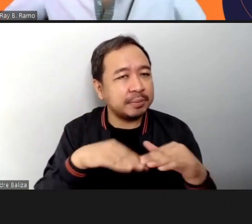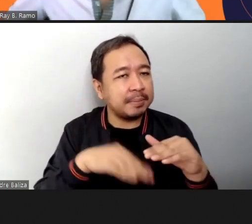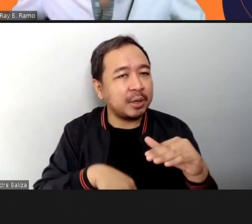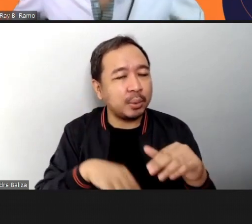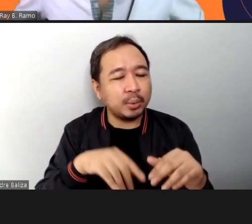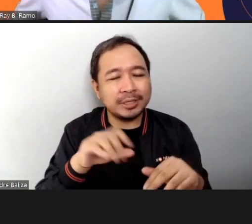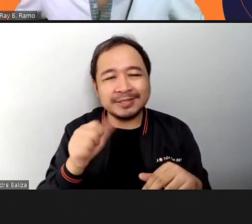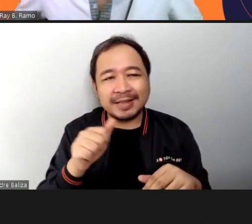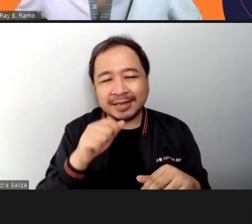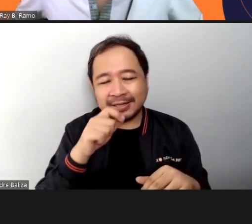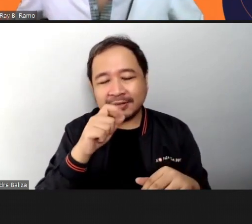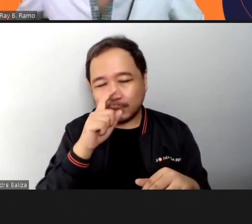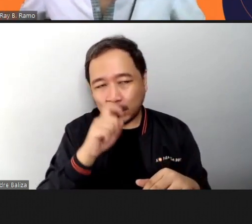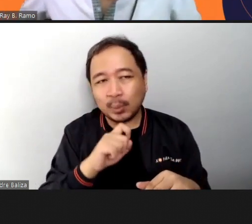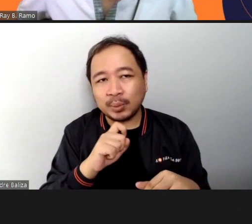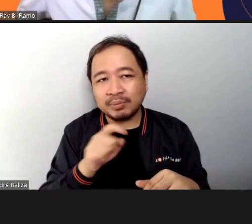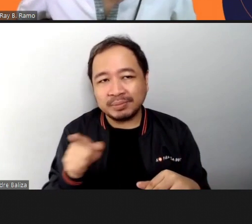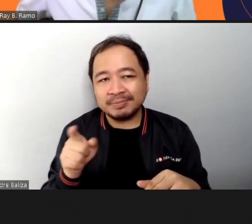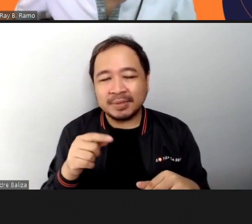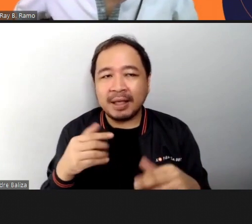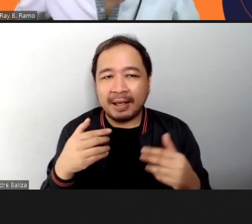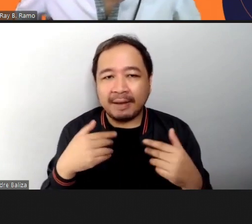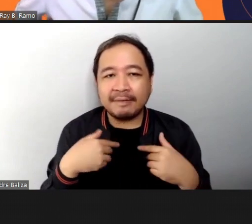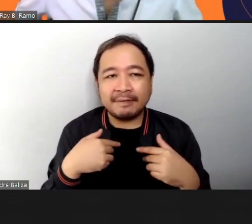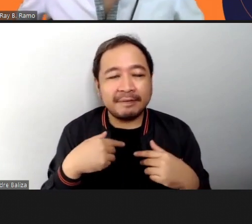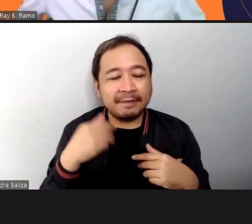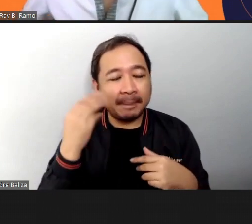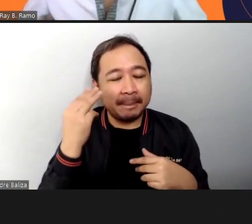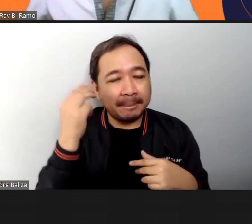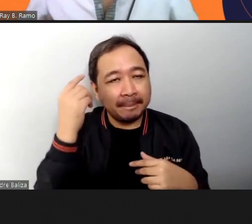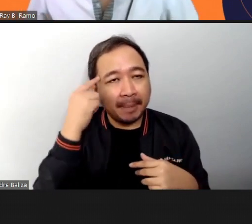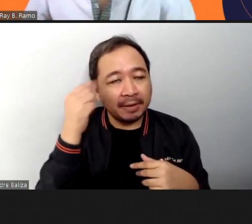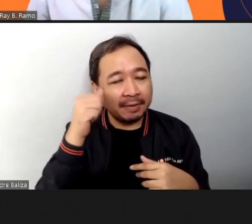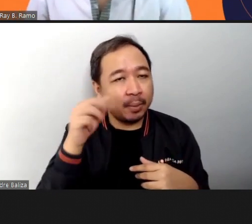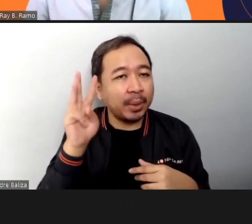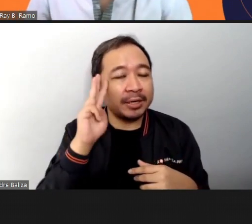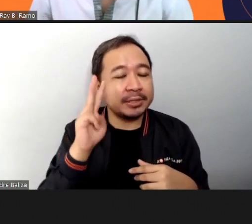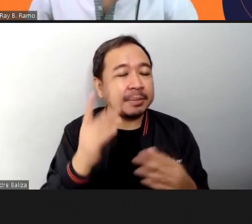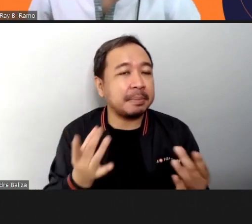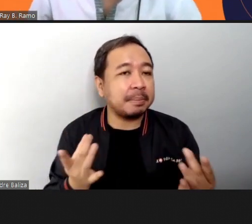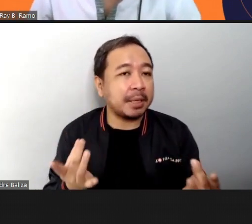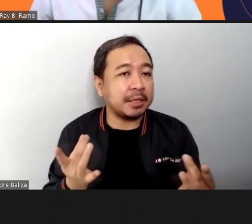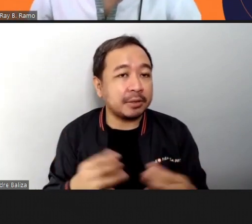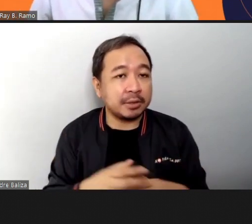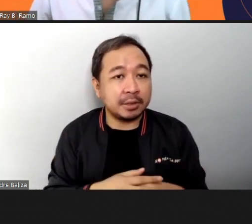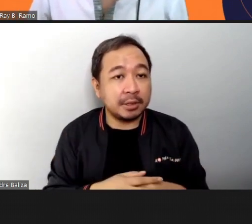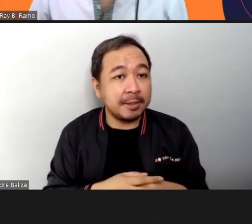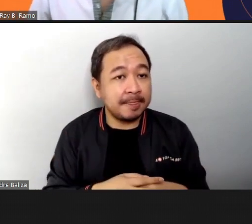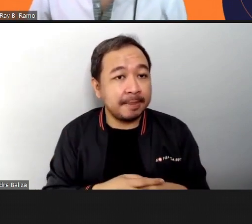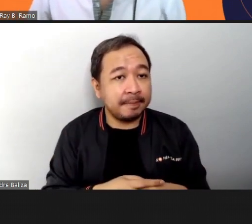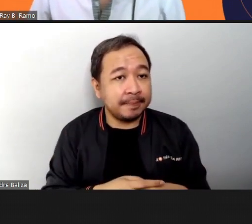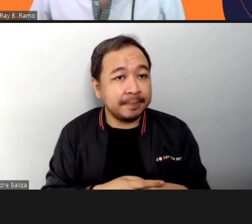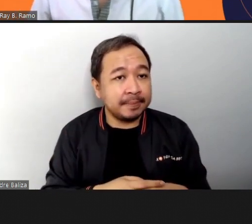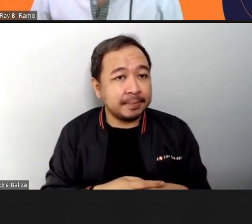mindful meditations as well as do they need old are they need